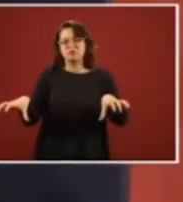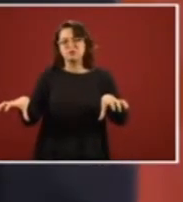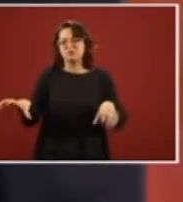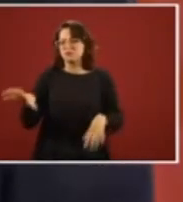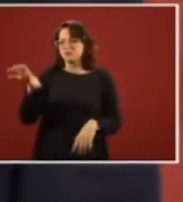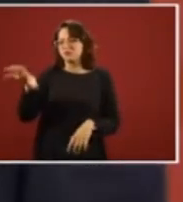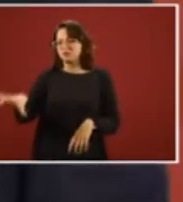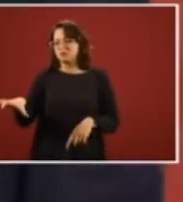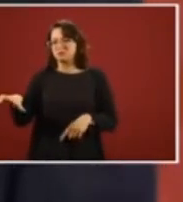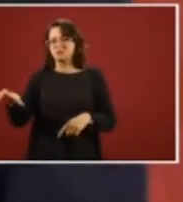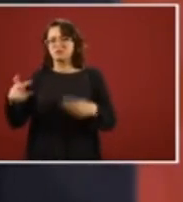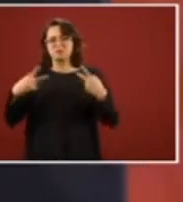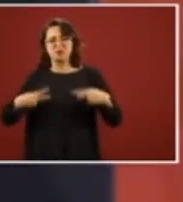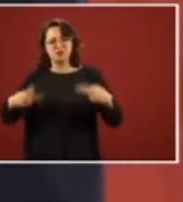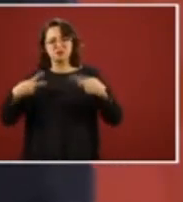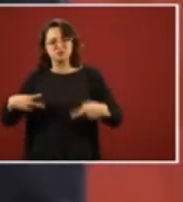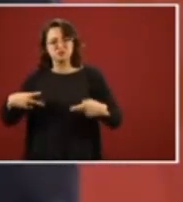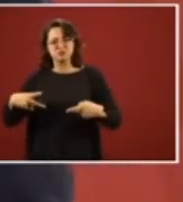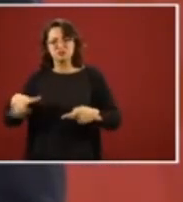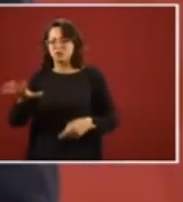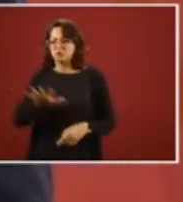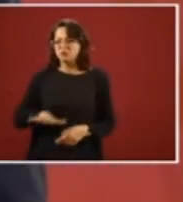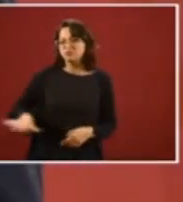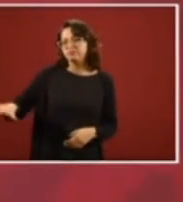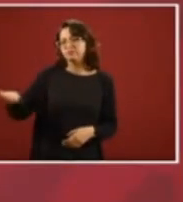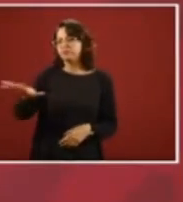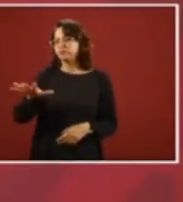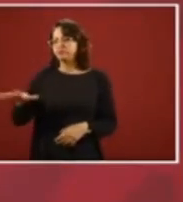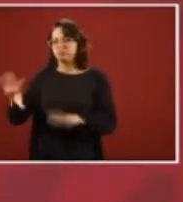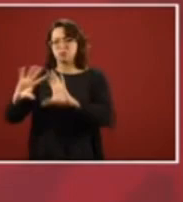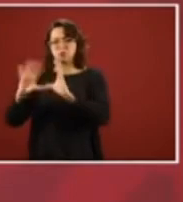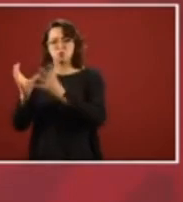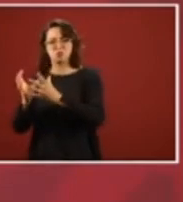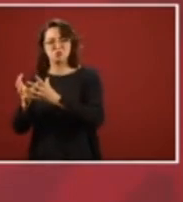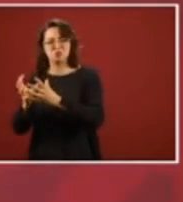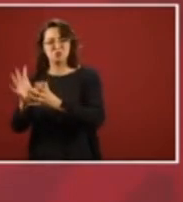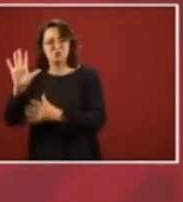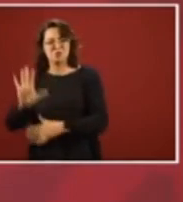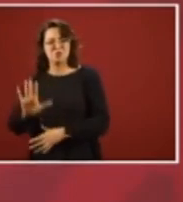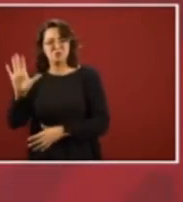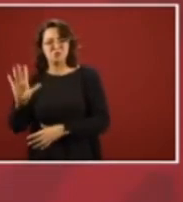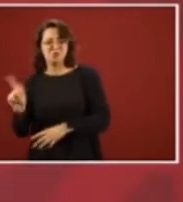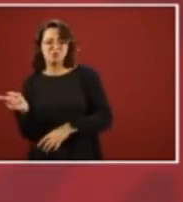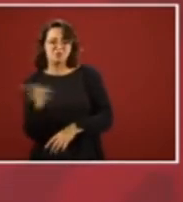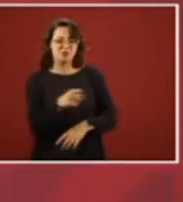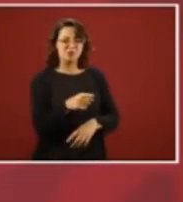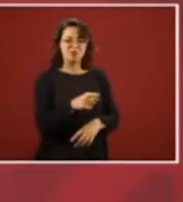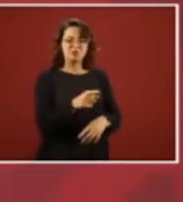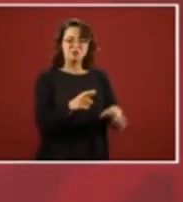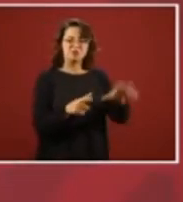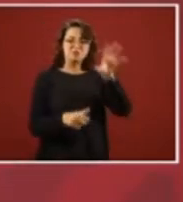The world of the people and the world